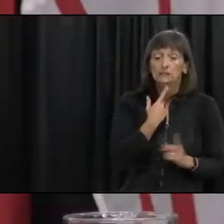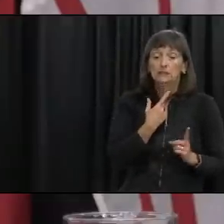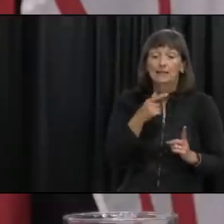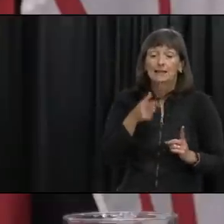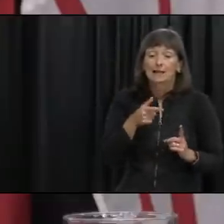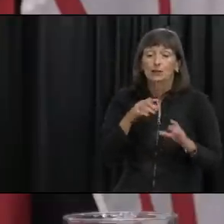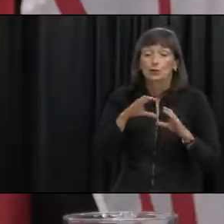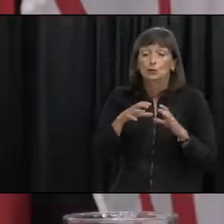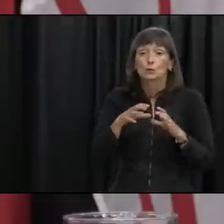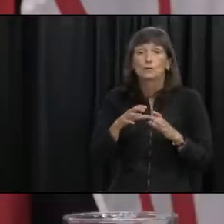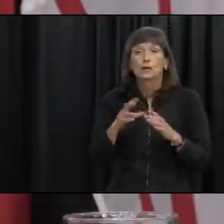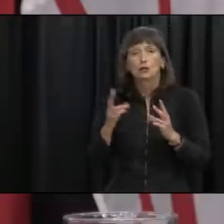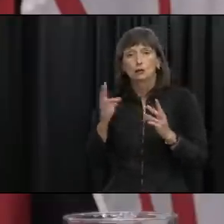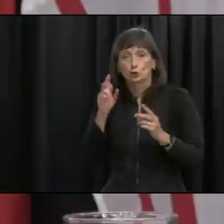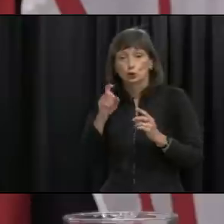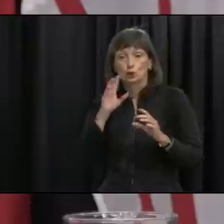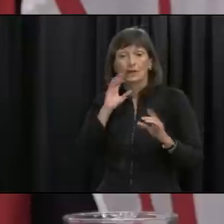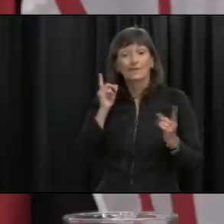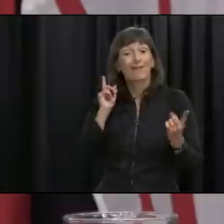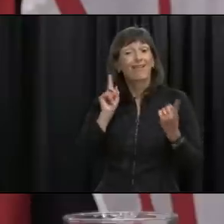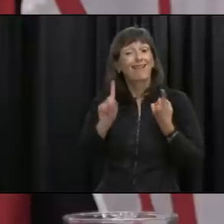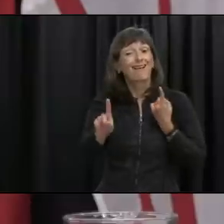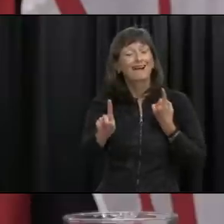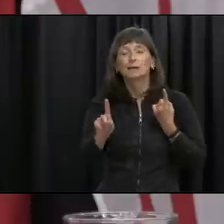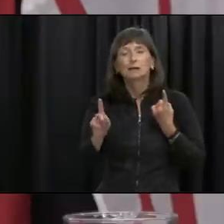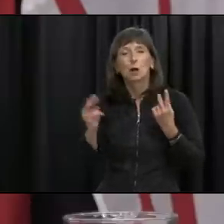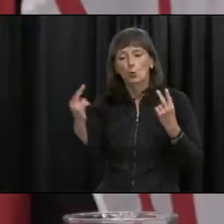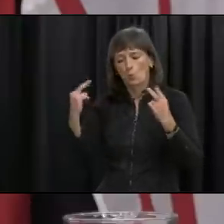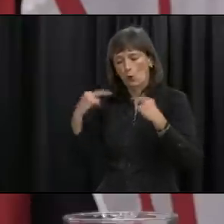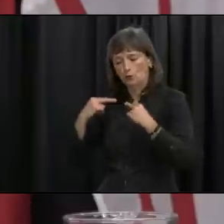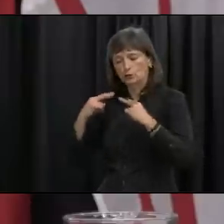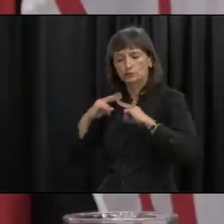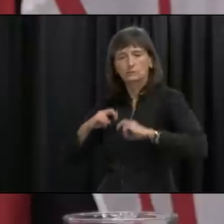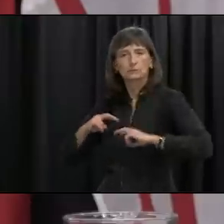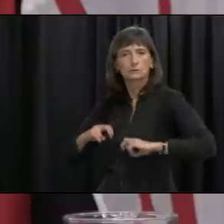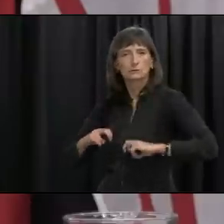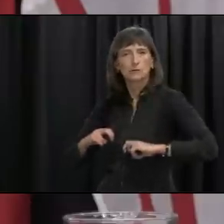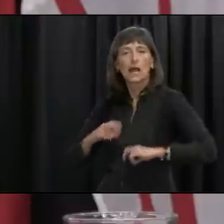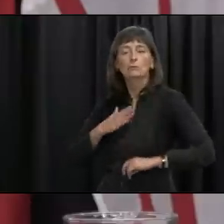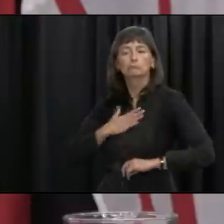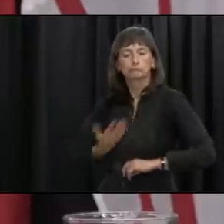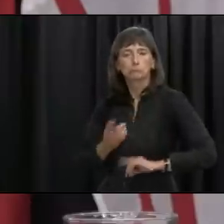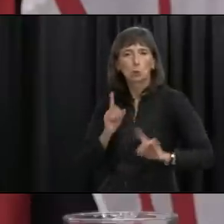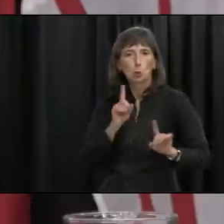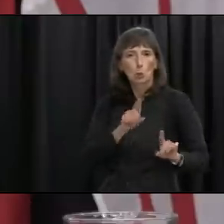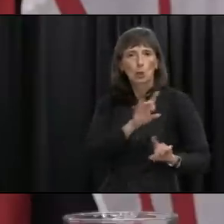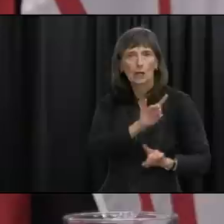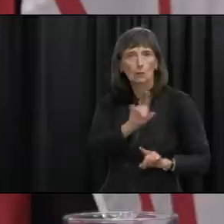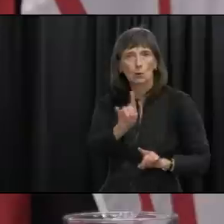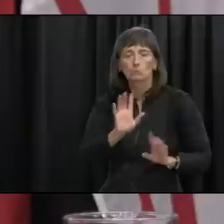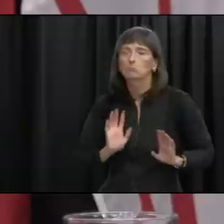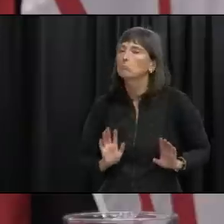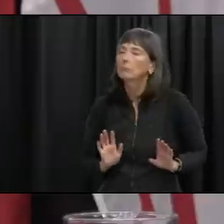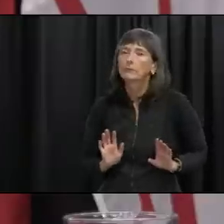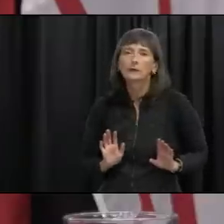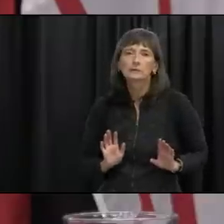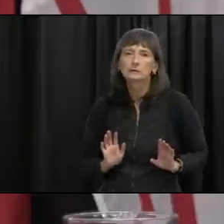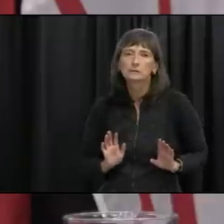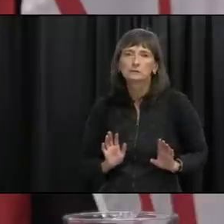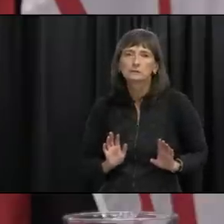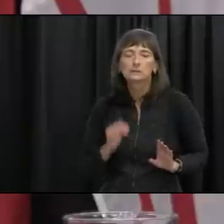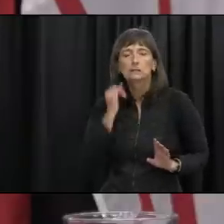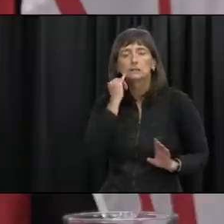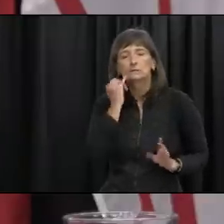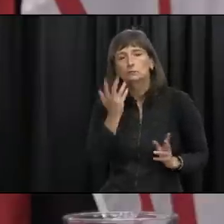should self-monitor but uh voluntarily go and get a test and that's exactly uh what